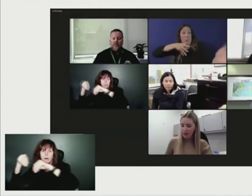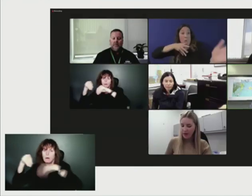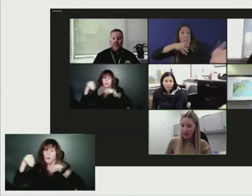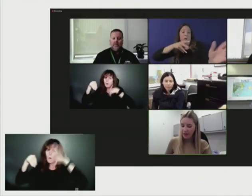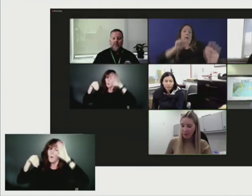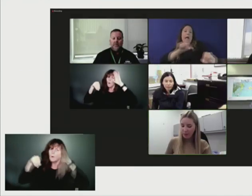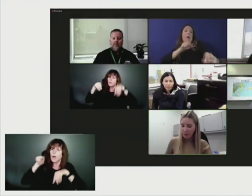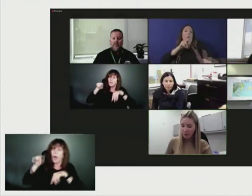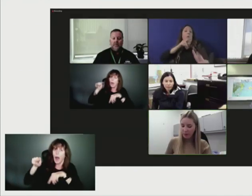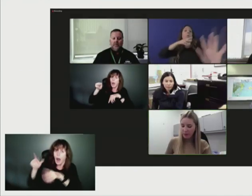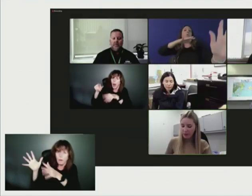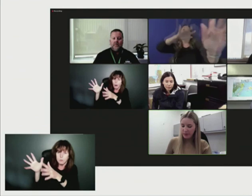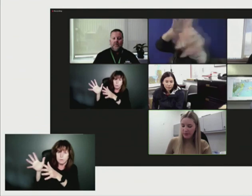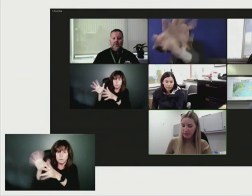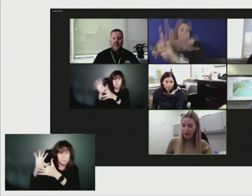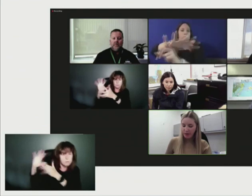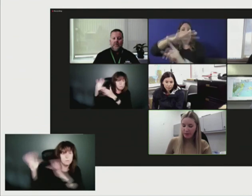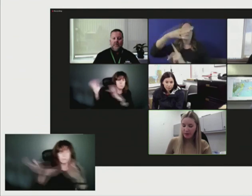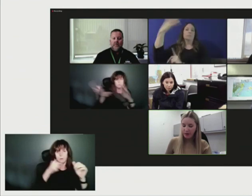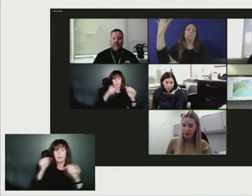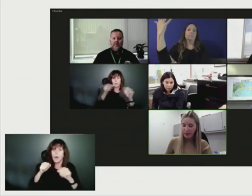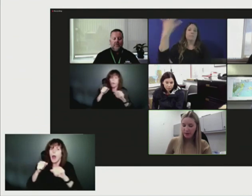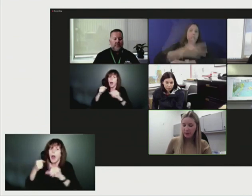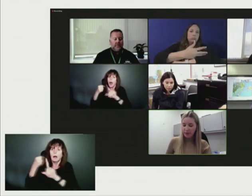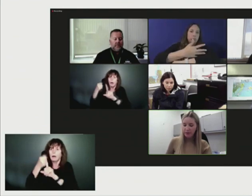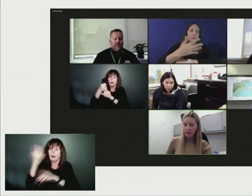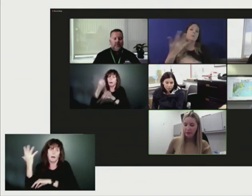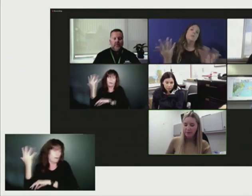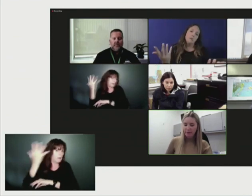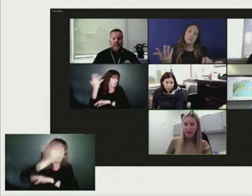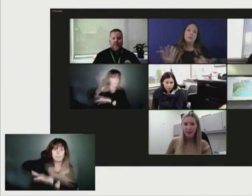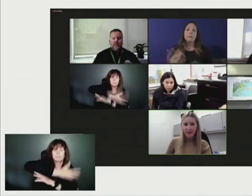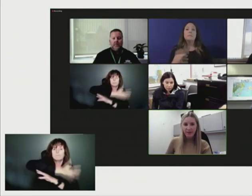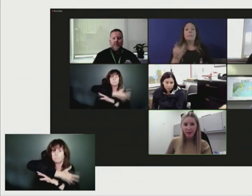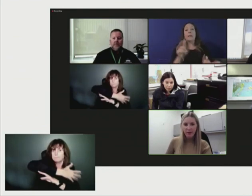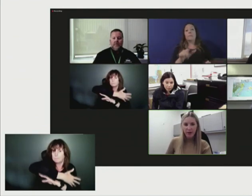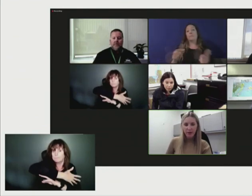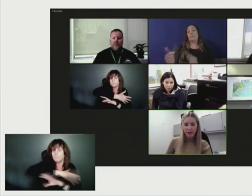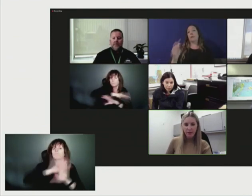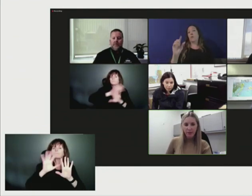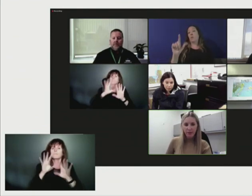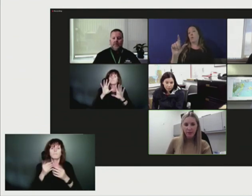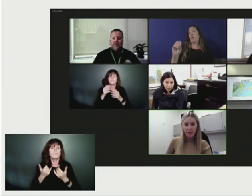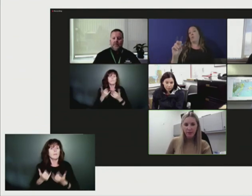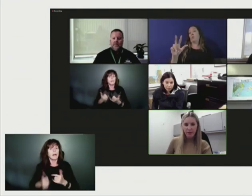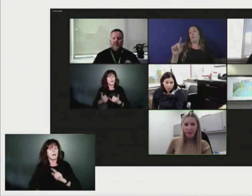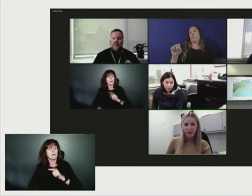Okay, we'll move over to Steve McArthur with Hot Country 103.5. Steve, are you there?